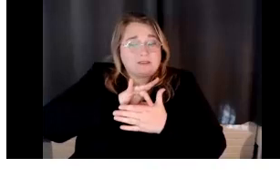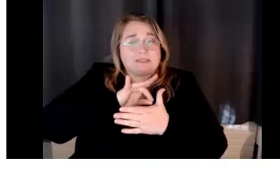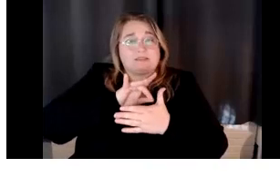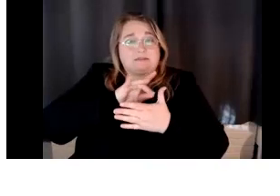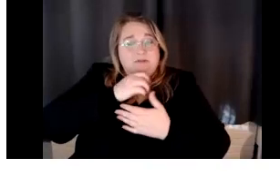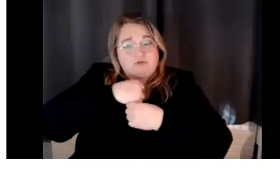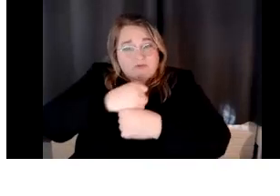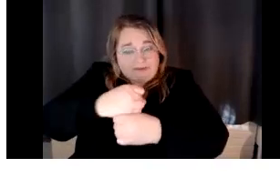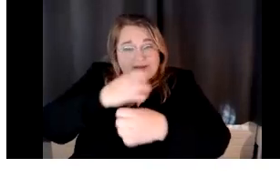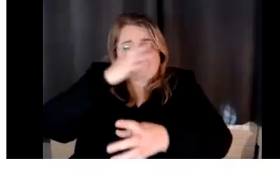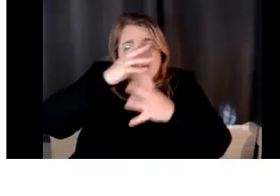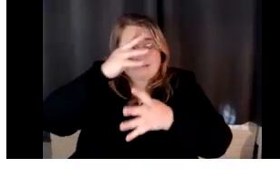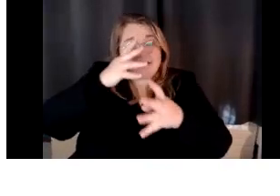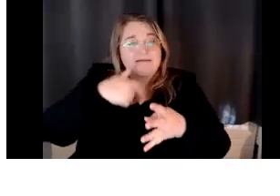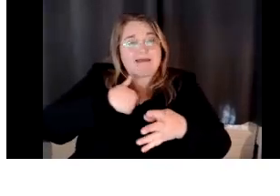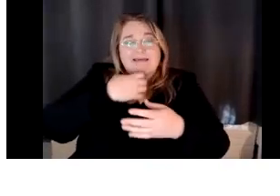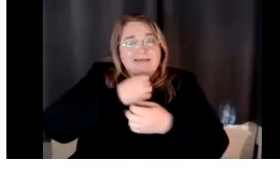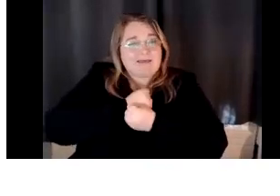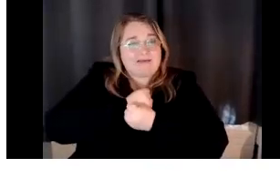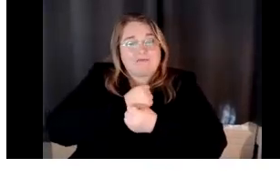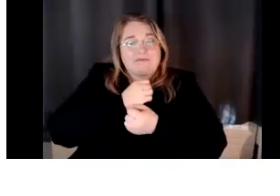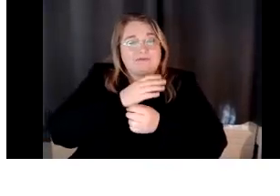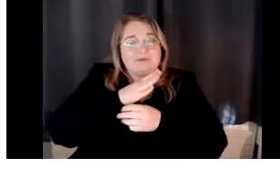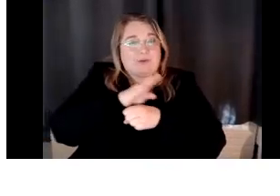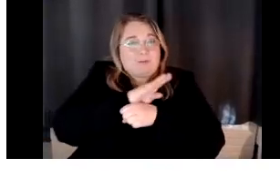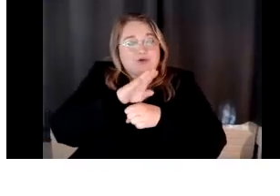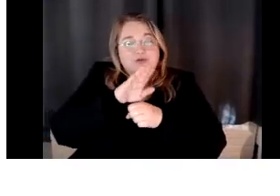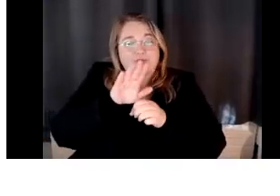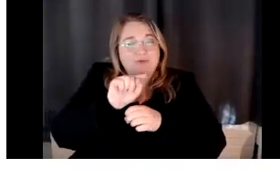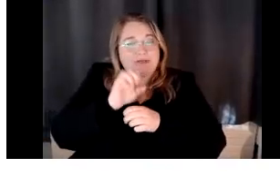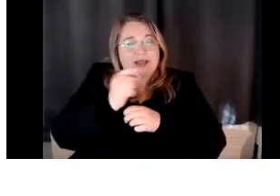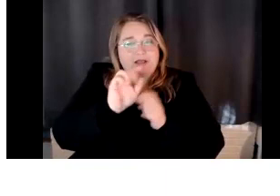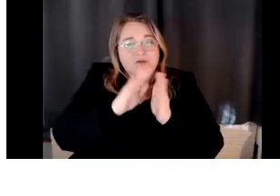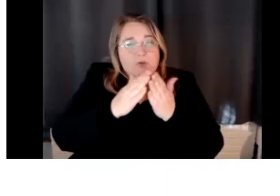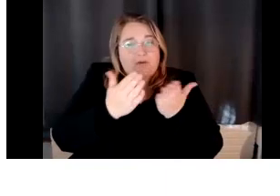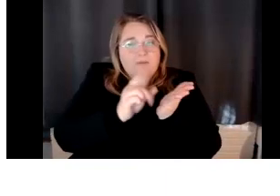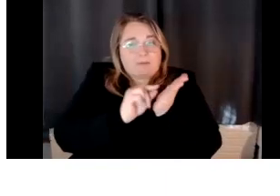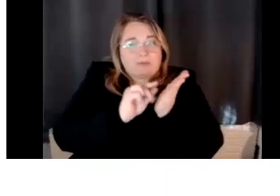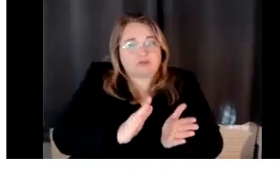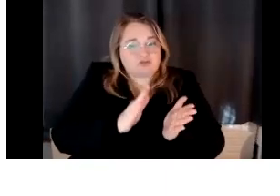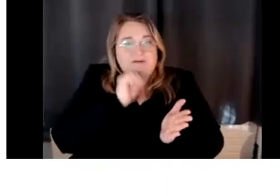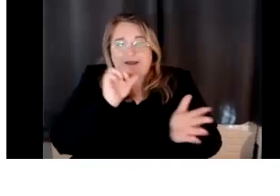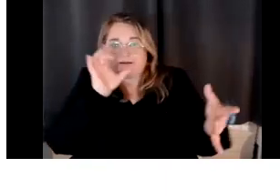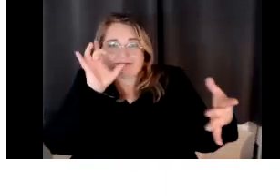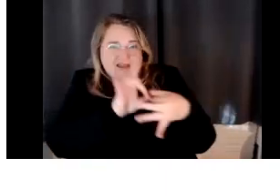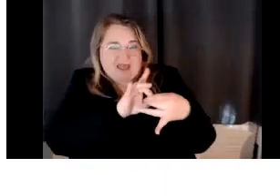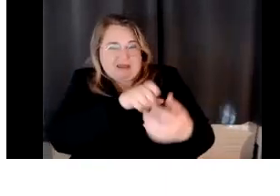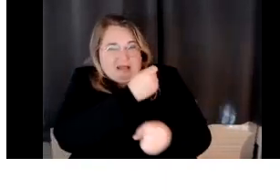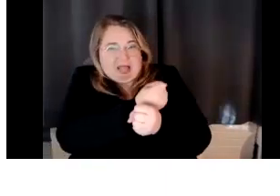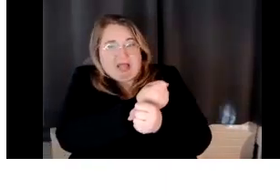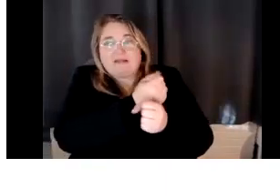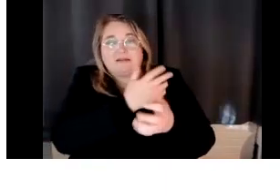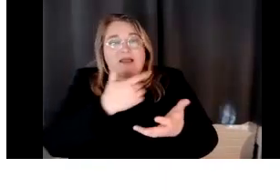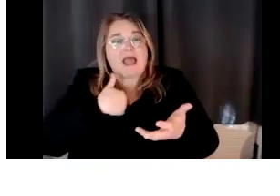commercial textbook, um, publisher because I know my COR. I know what I have to teach. I know what my